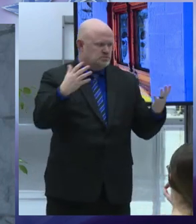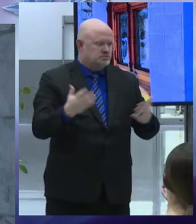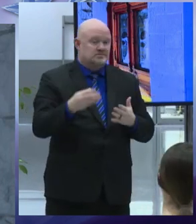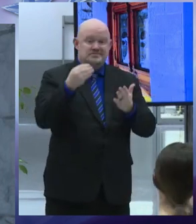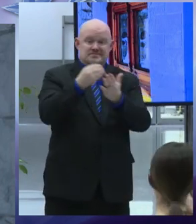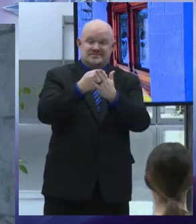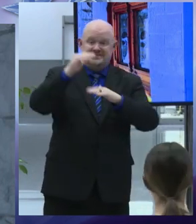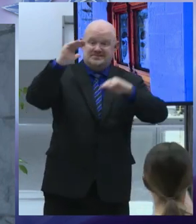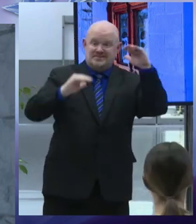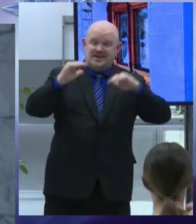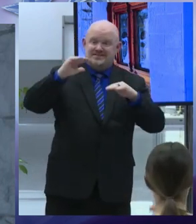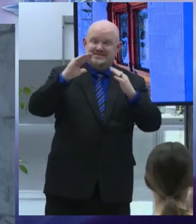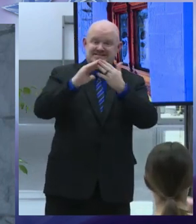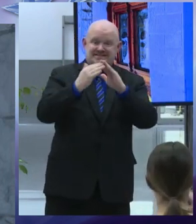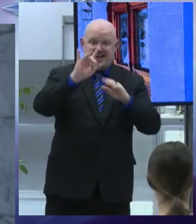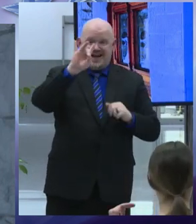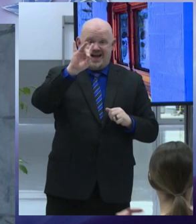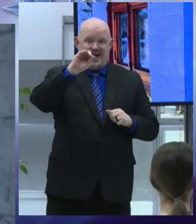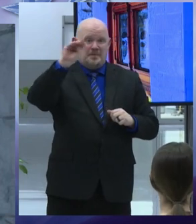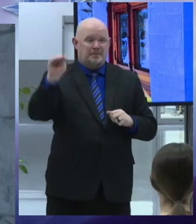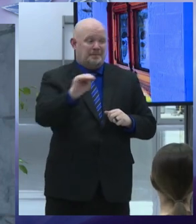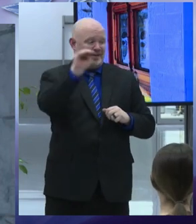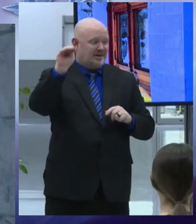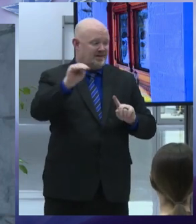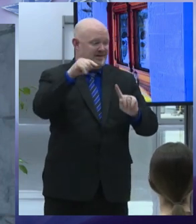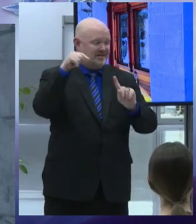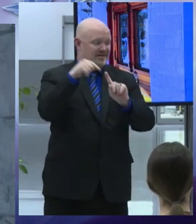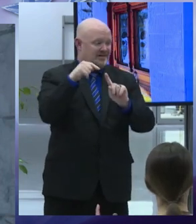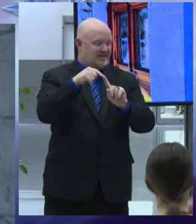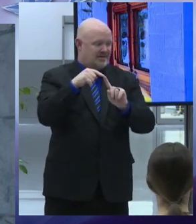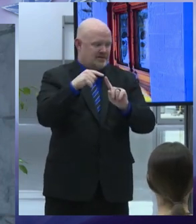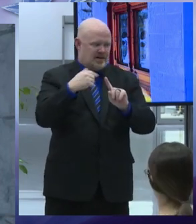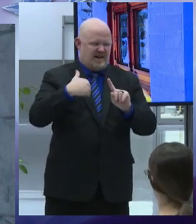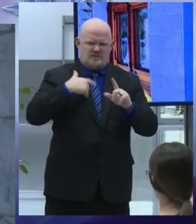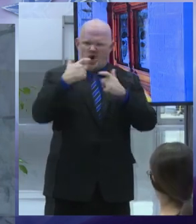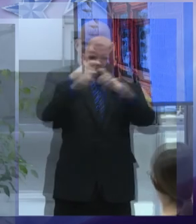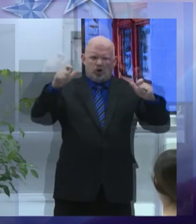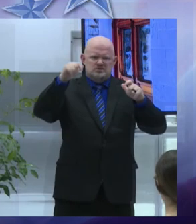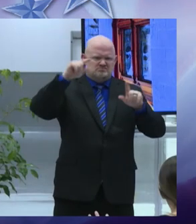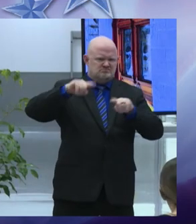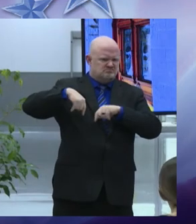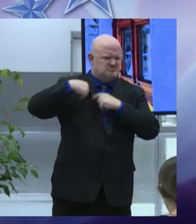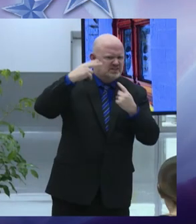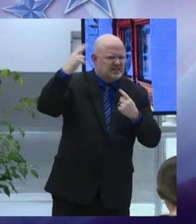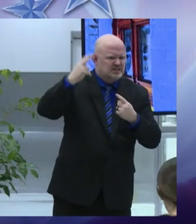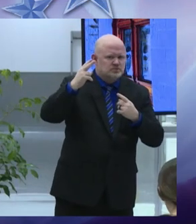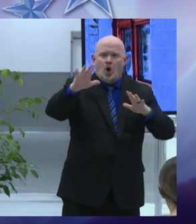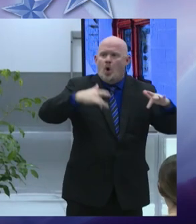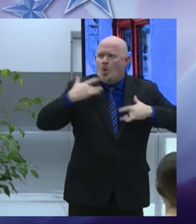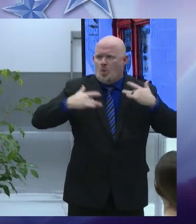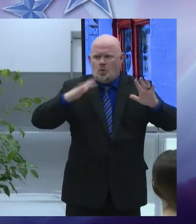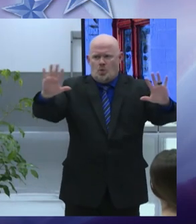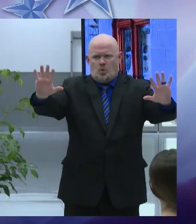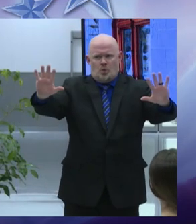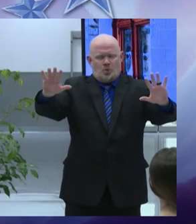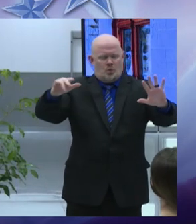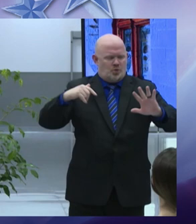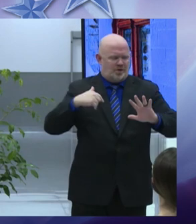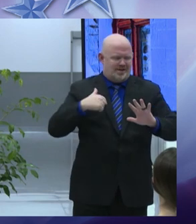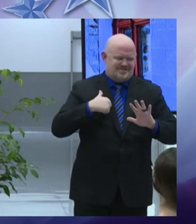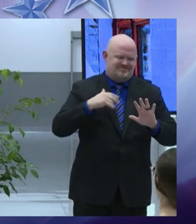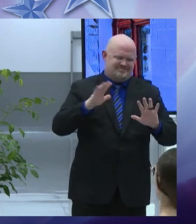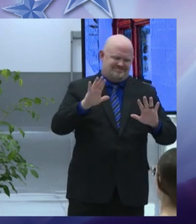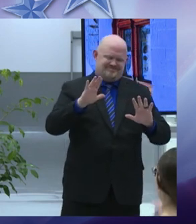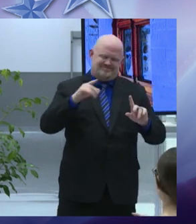the largest it has been at any point in recent memory don't get too excited the complete